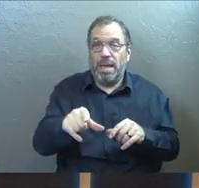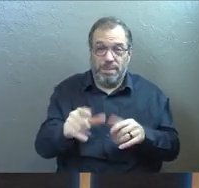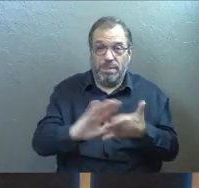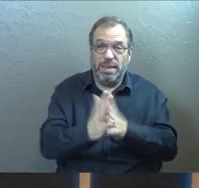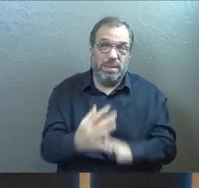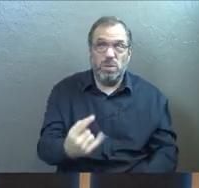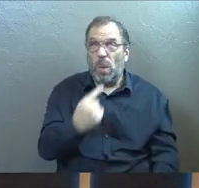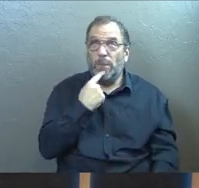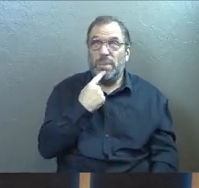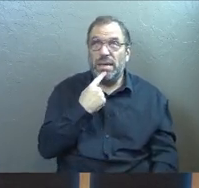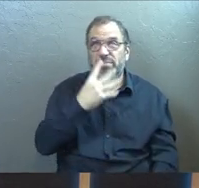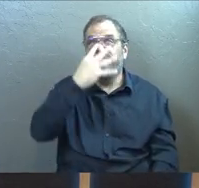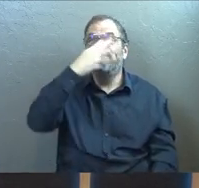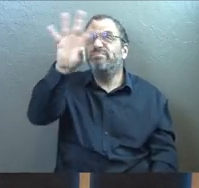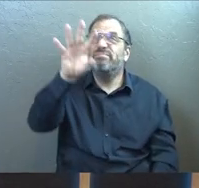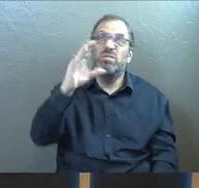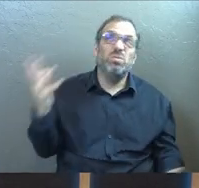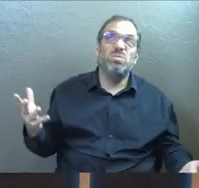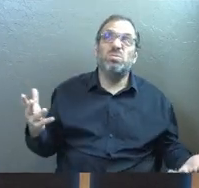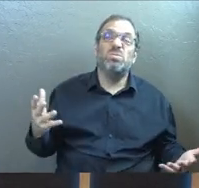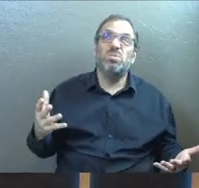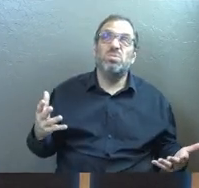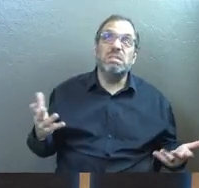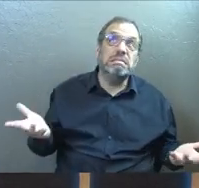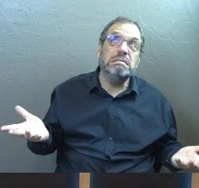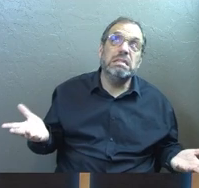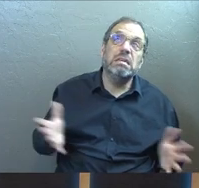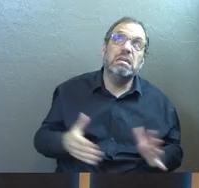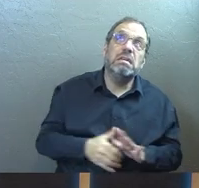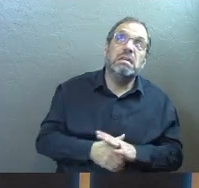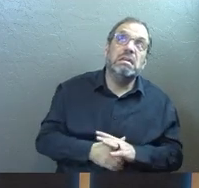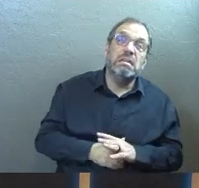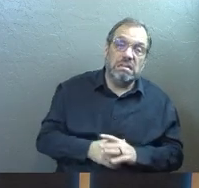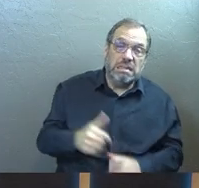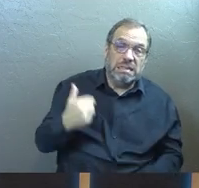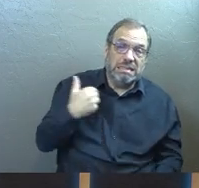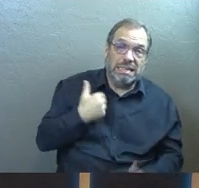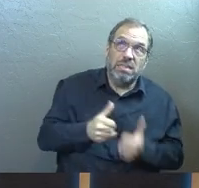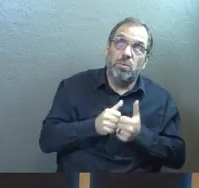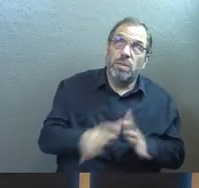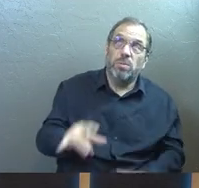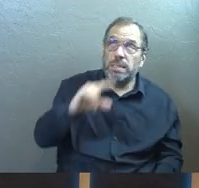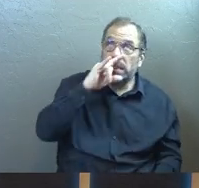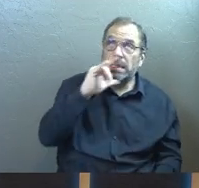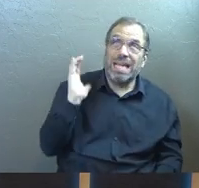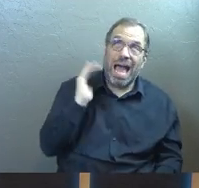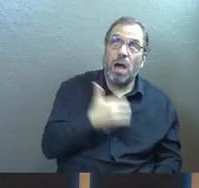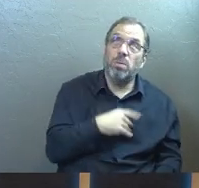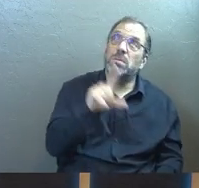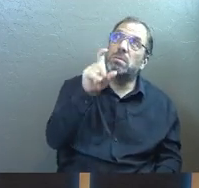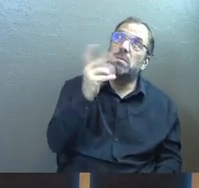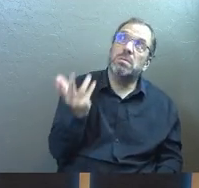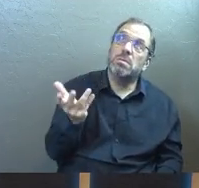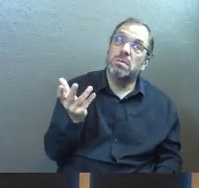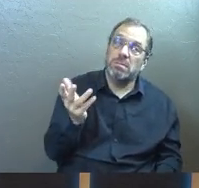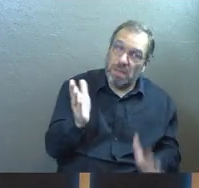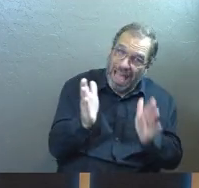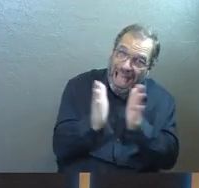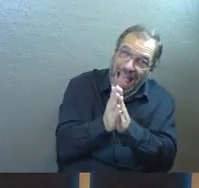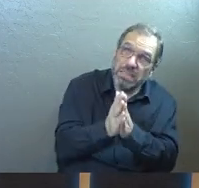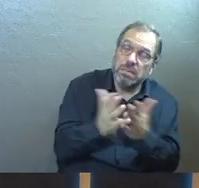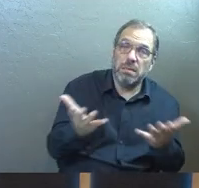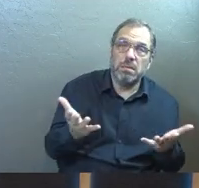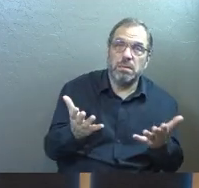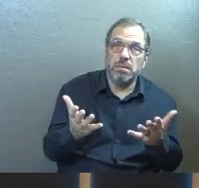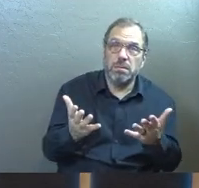so bitter they'll turn from Jesus their whole life. God, did we just lose our kids? We're asking those